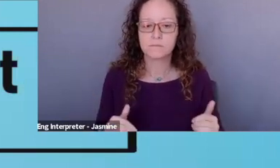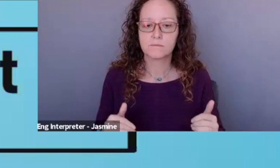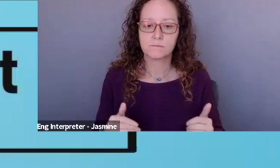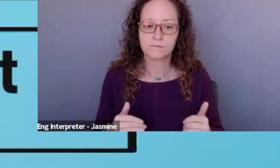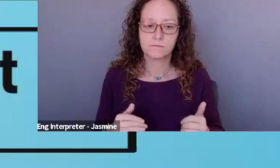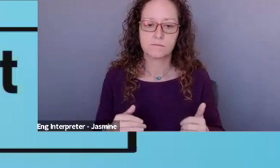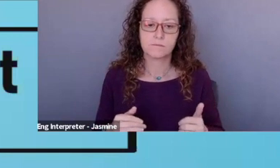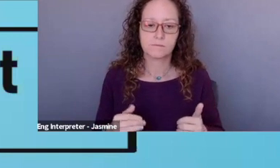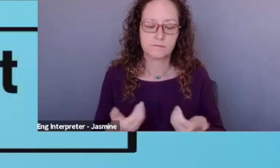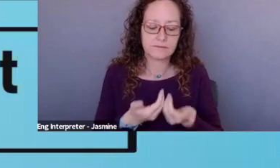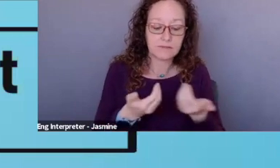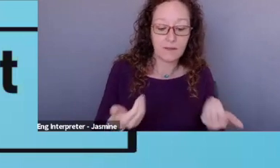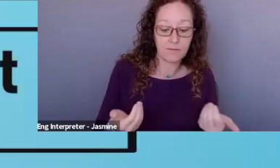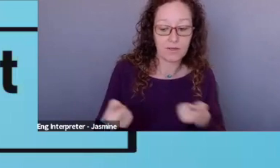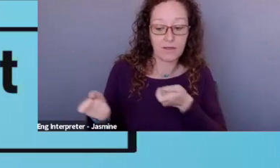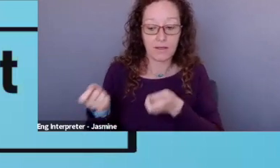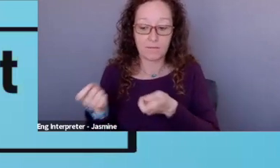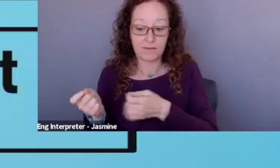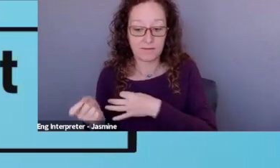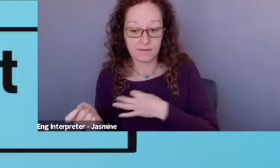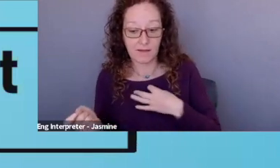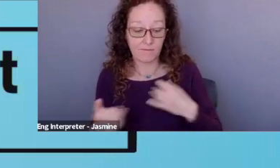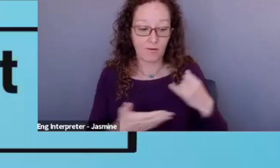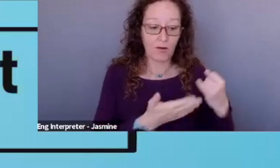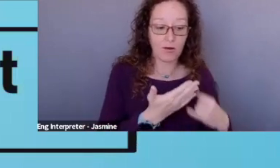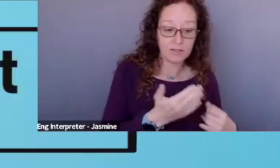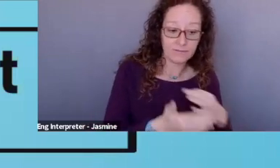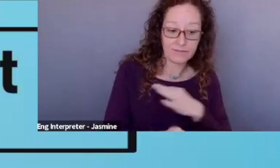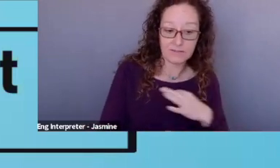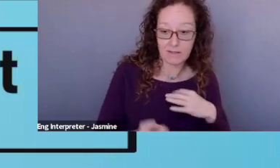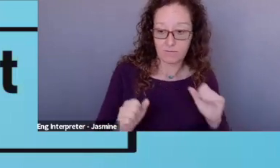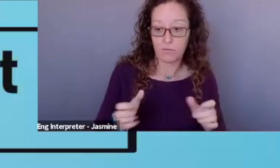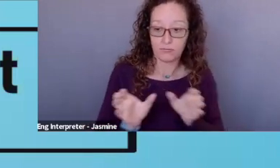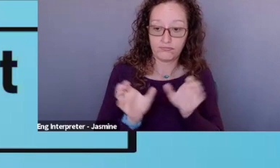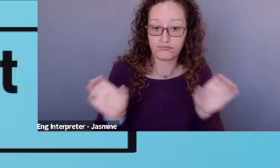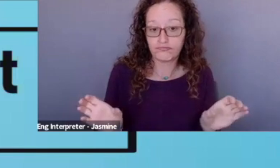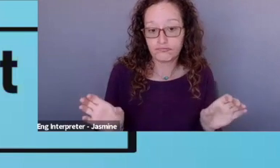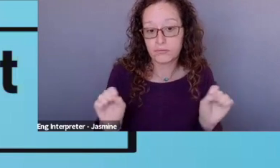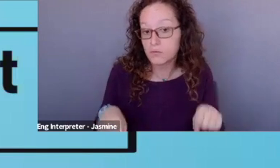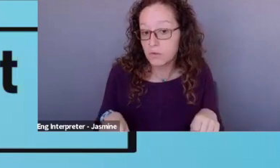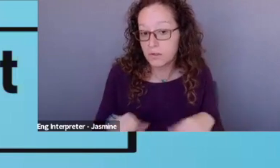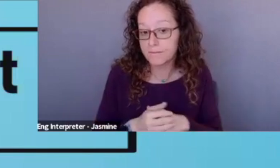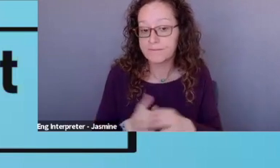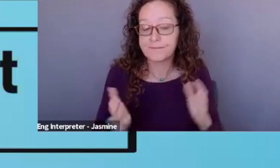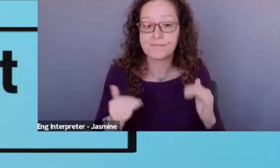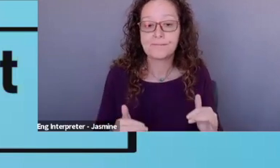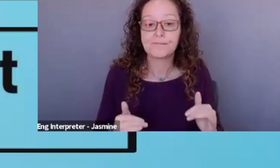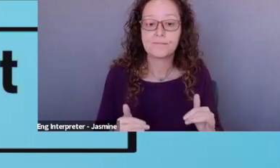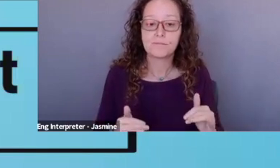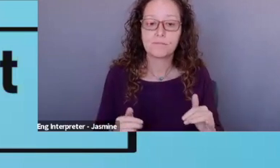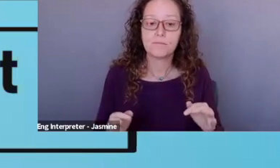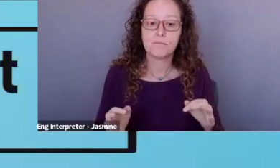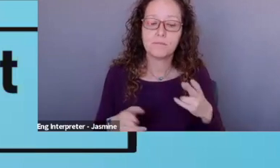administrative staff and artistic staff. And then, um, mention, you know, your fiscal health.